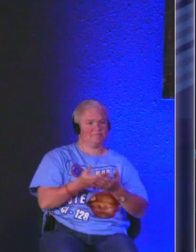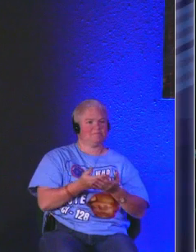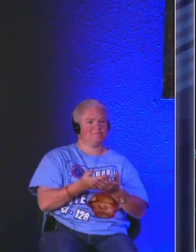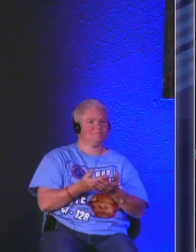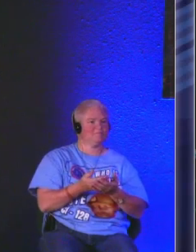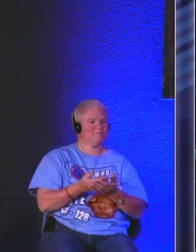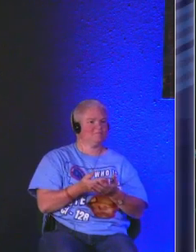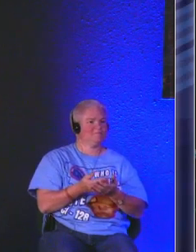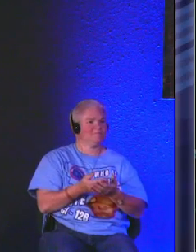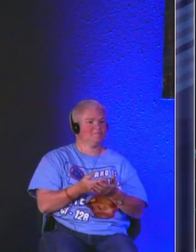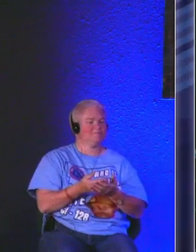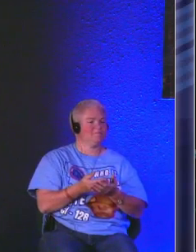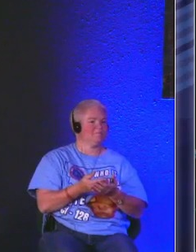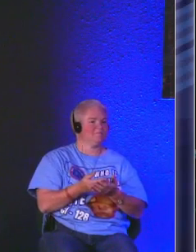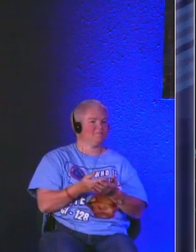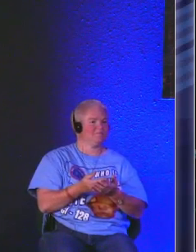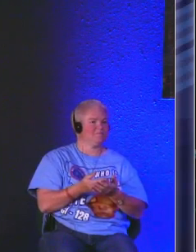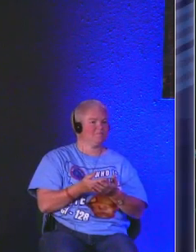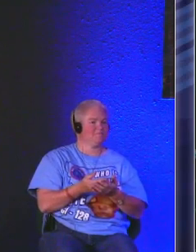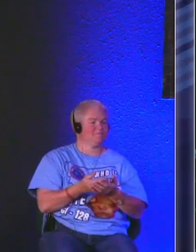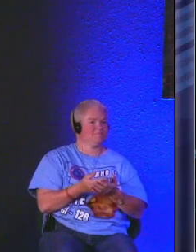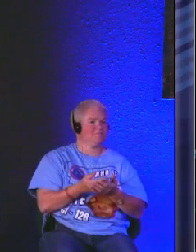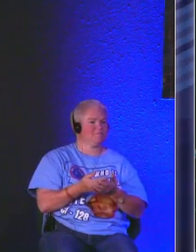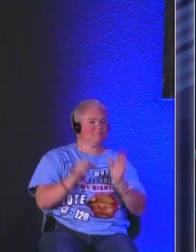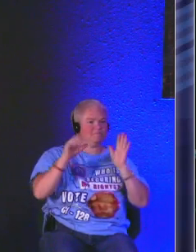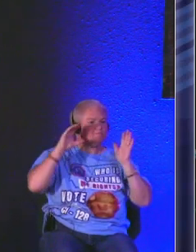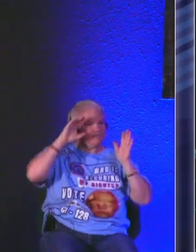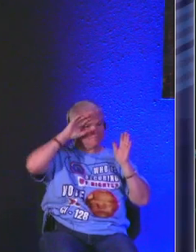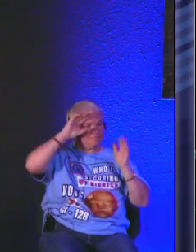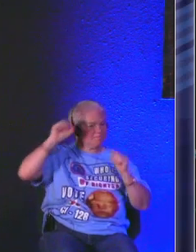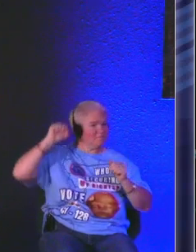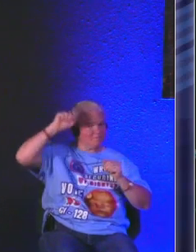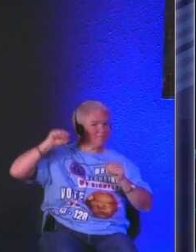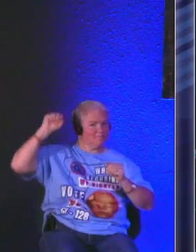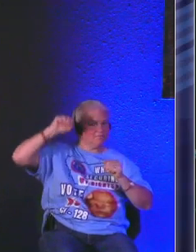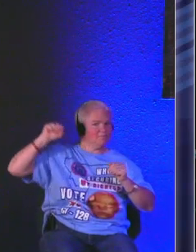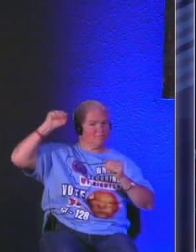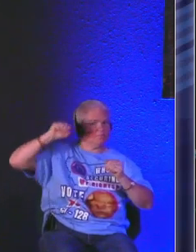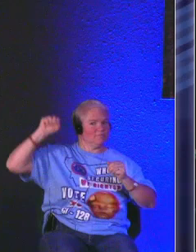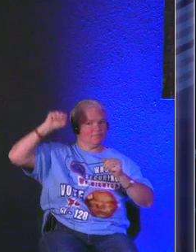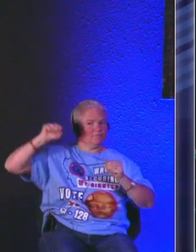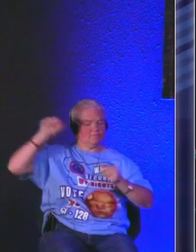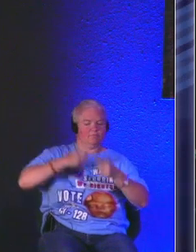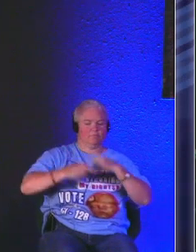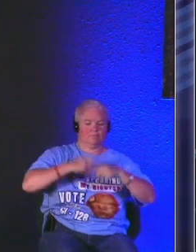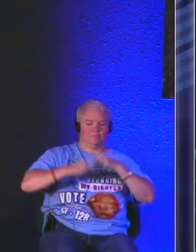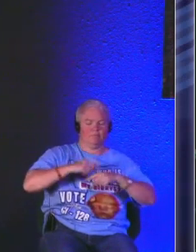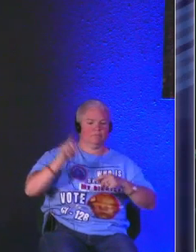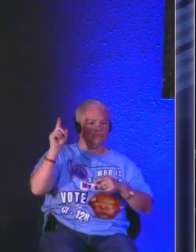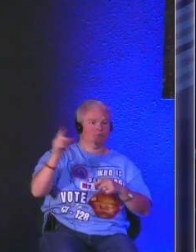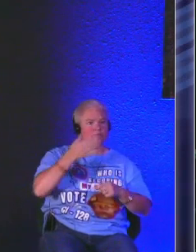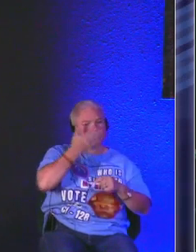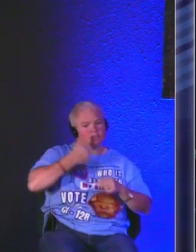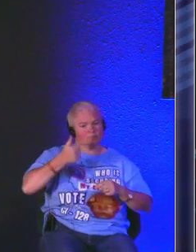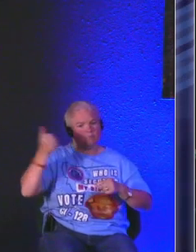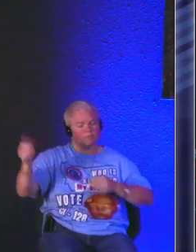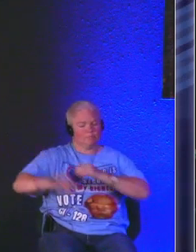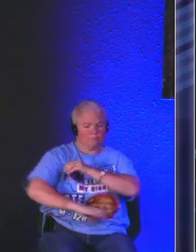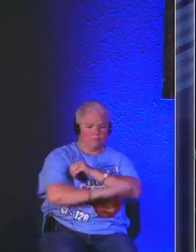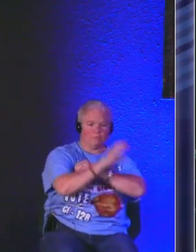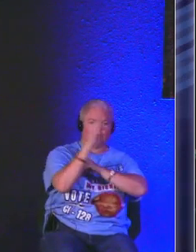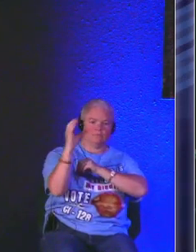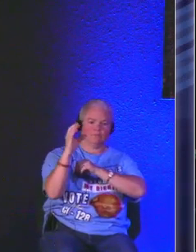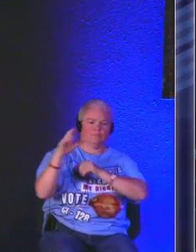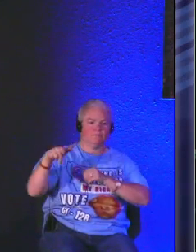in there and we have some movie tickets for there's a lot of good movies coming up uh best christmas